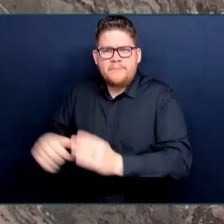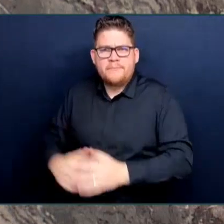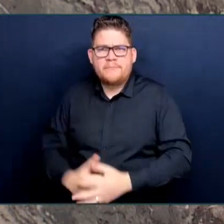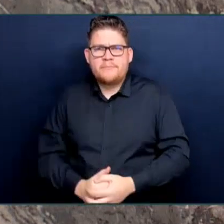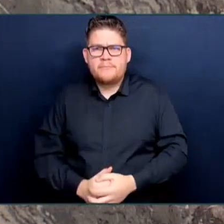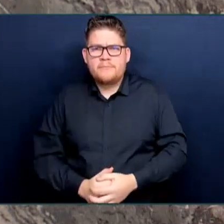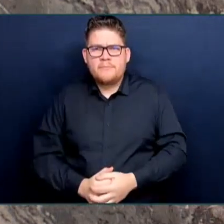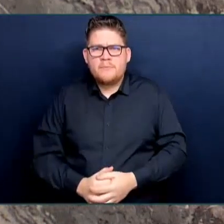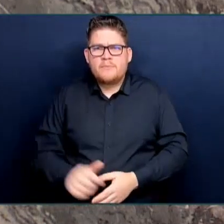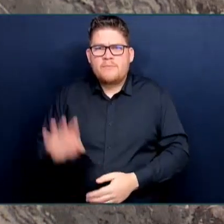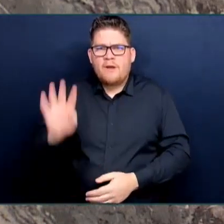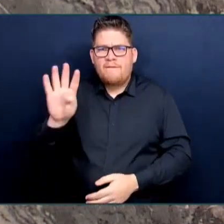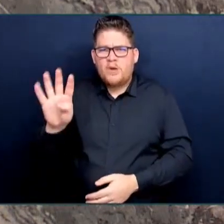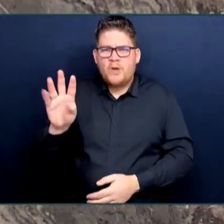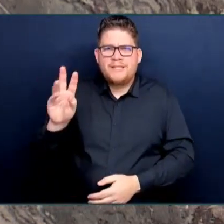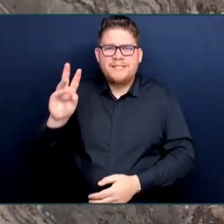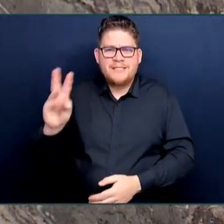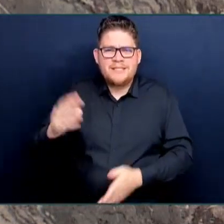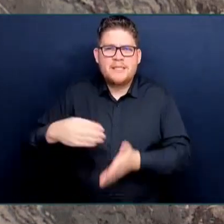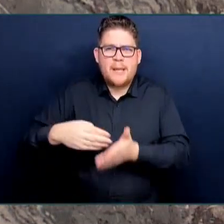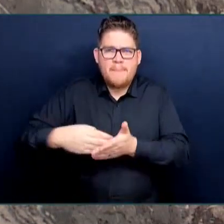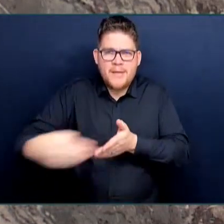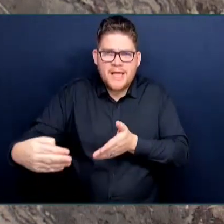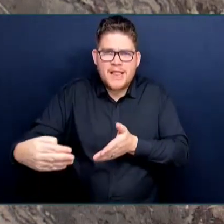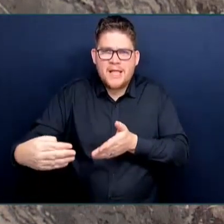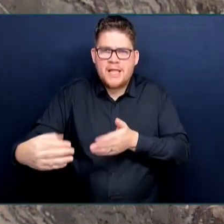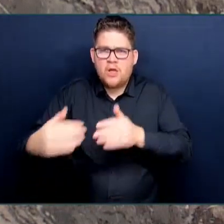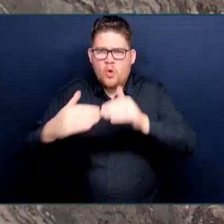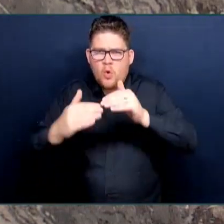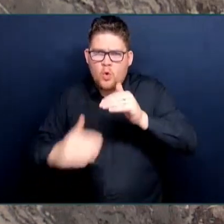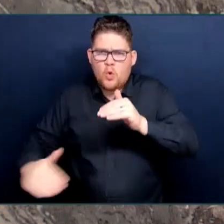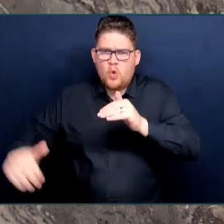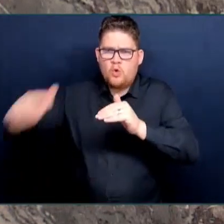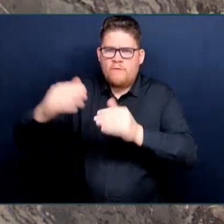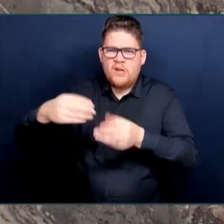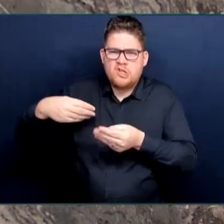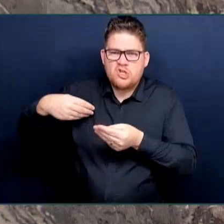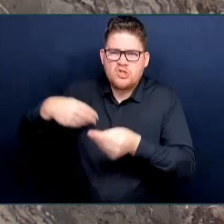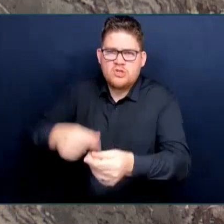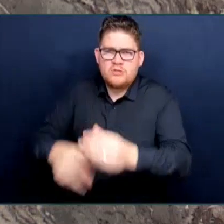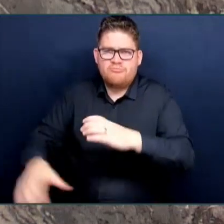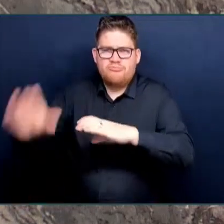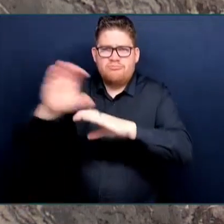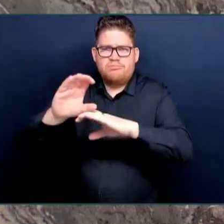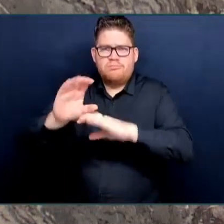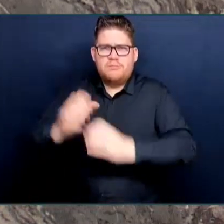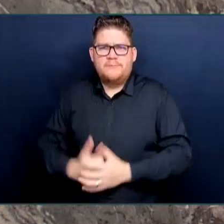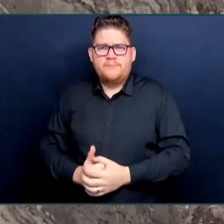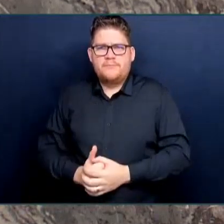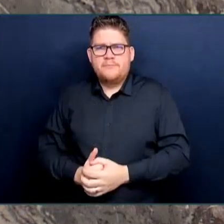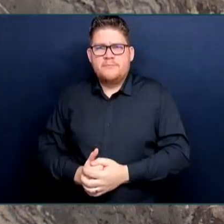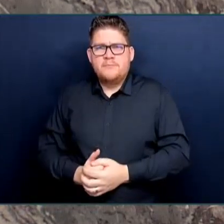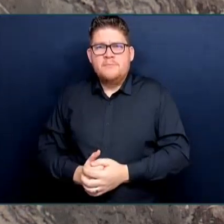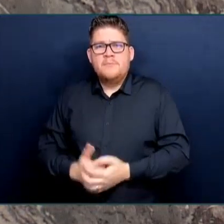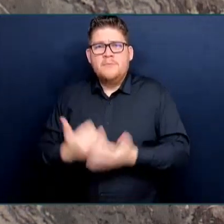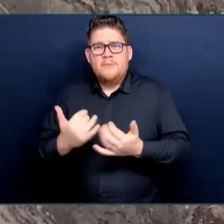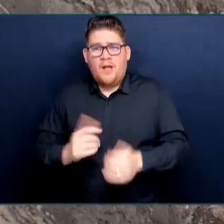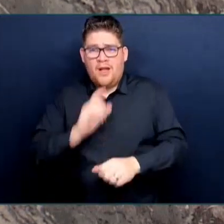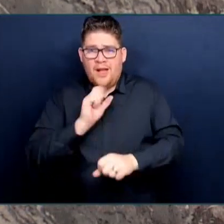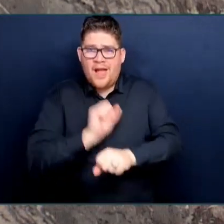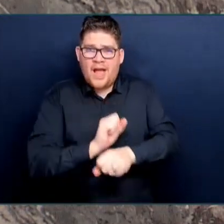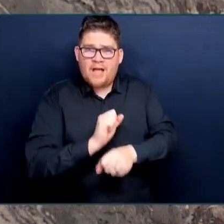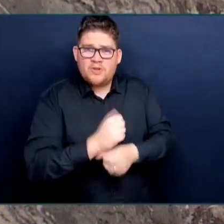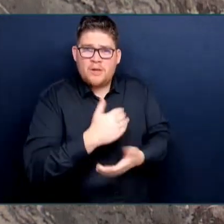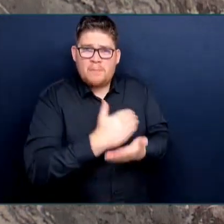which the NDP would have British Columbians believe, the actual budget is now nearly double that. Costs have ballooned to a staggering